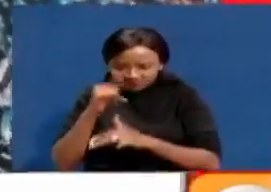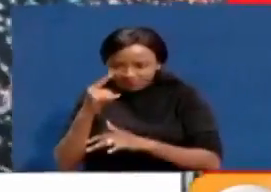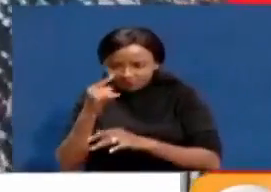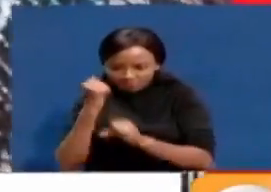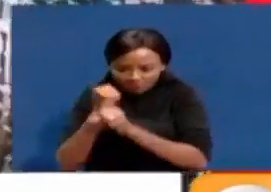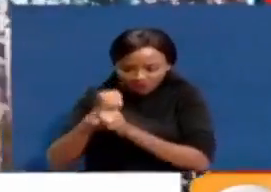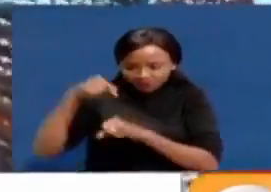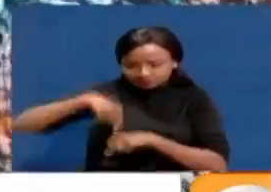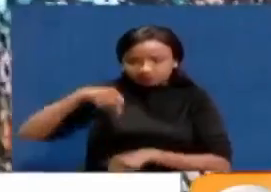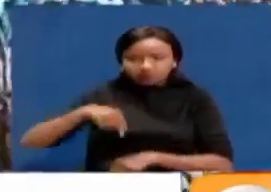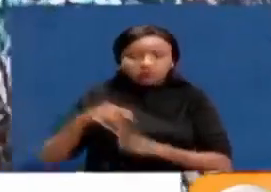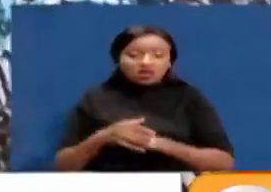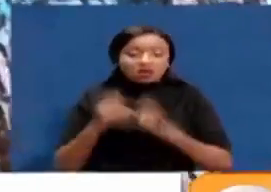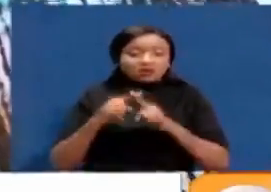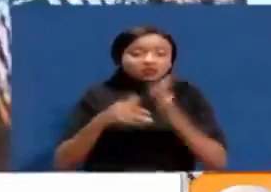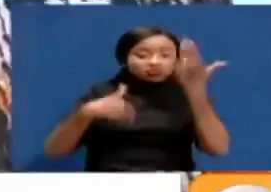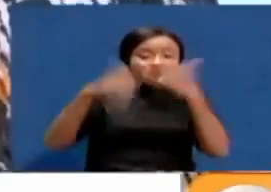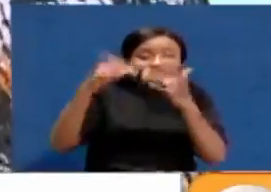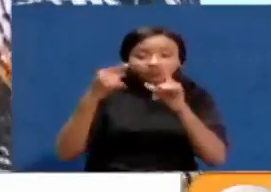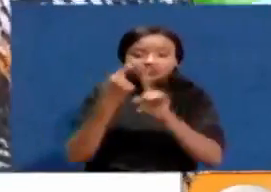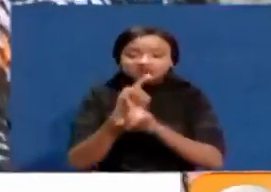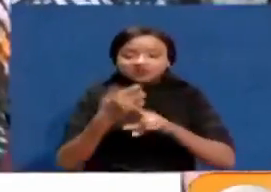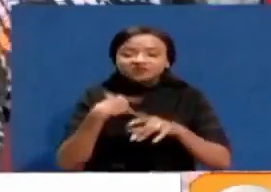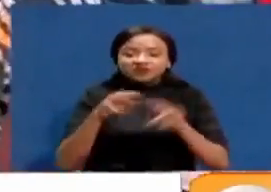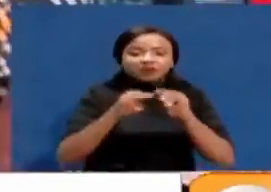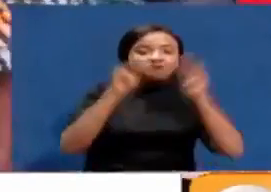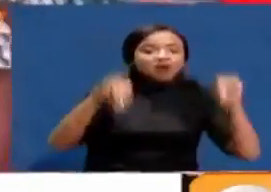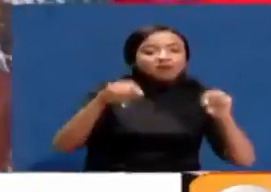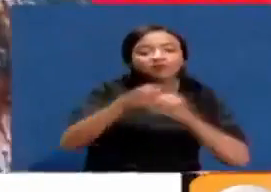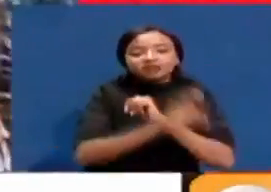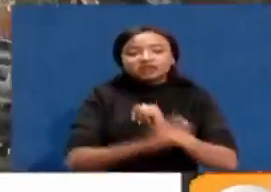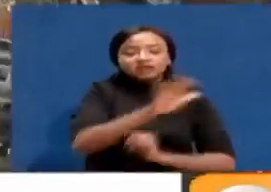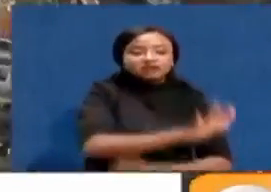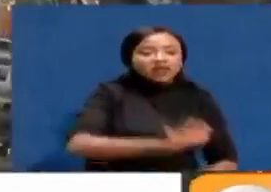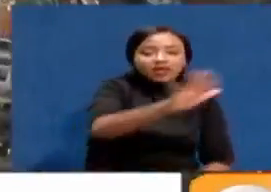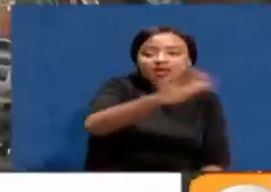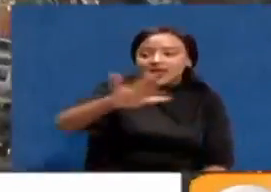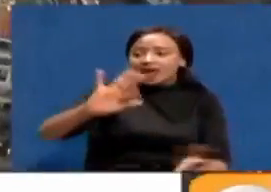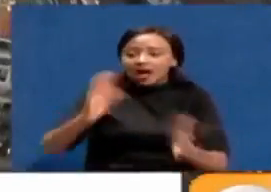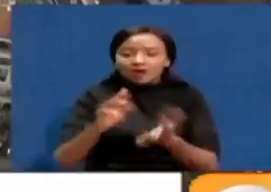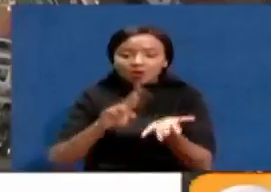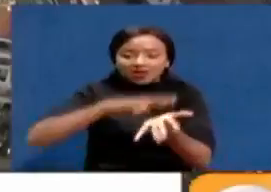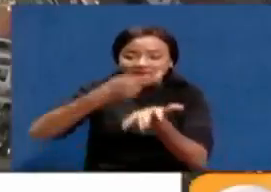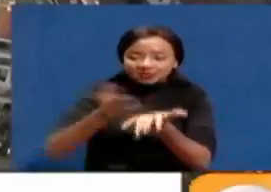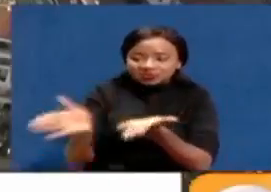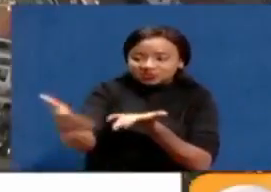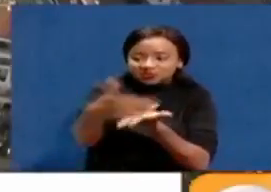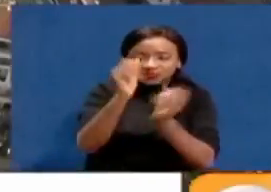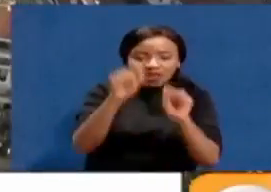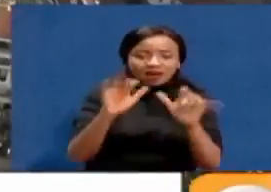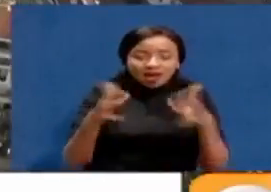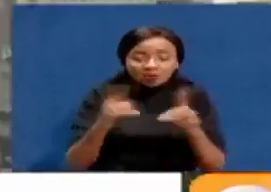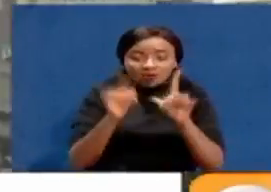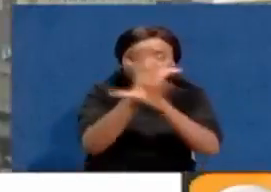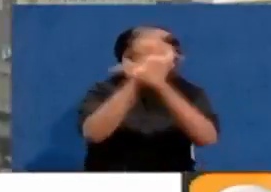of geospatial experts also featured new mapping of the whole country, a new model for revenue collection in Nairobi, with the President